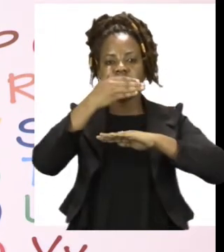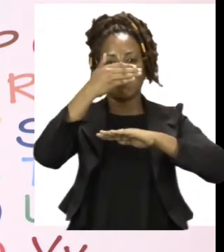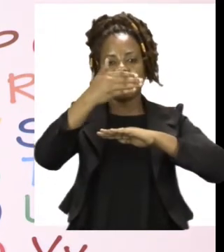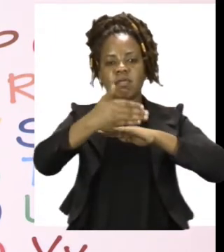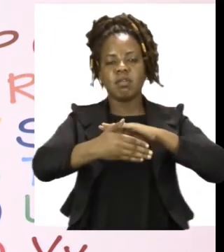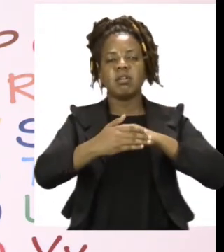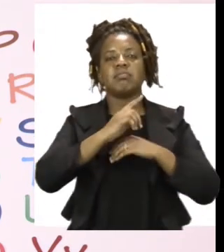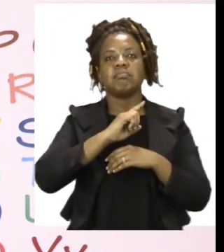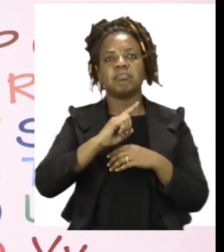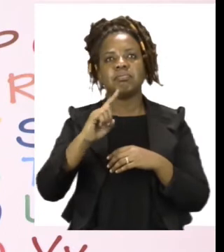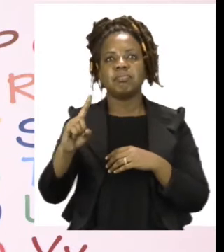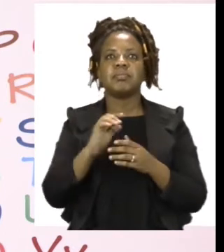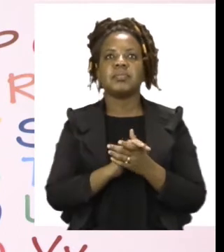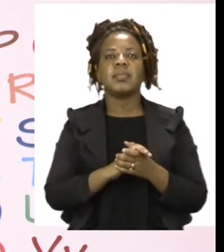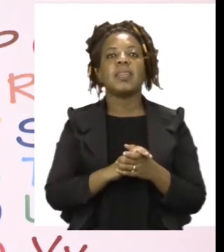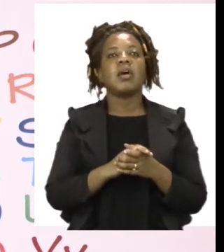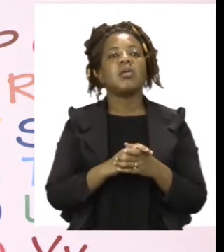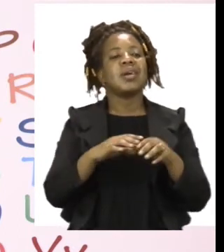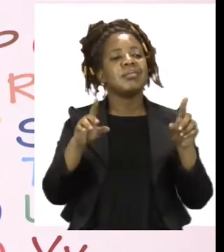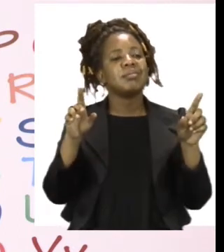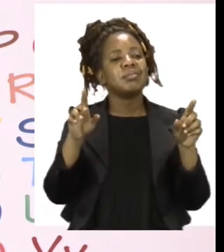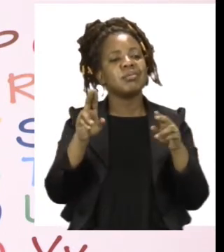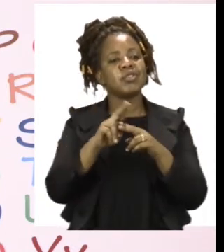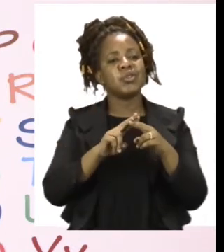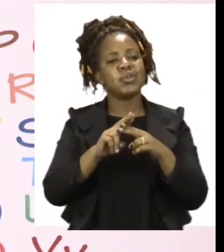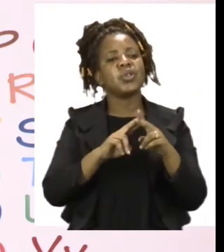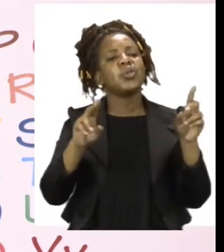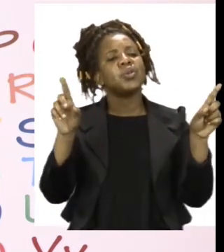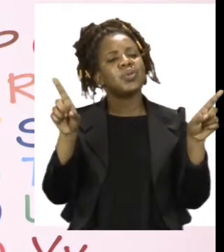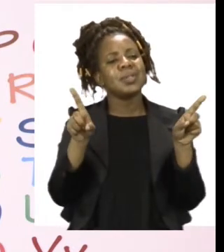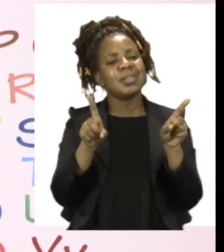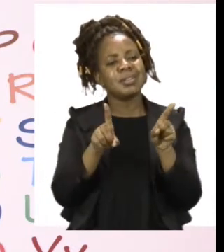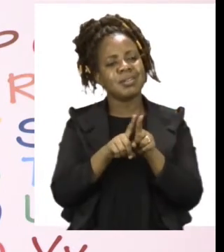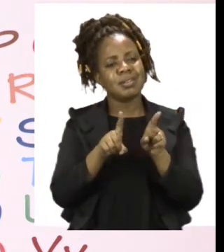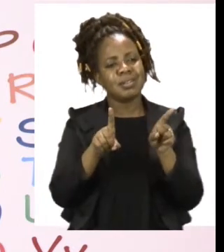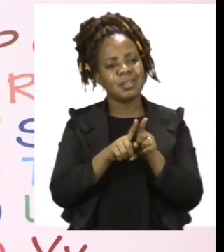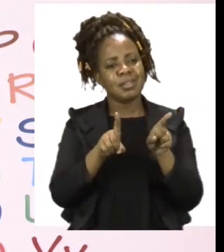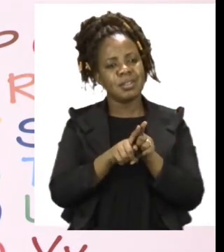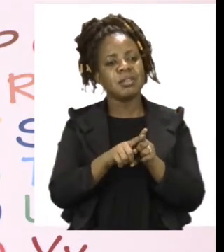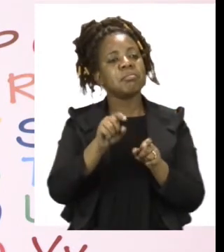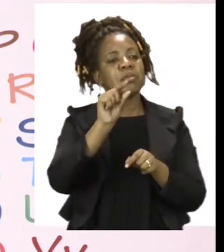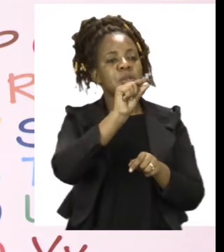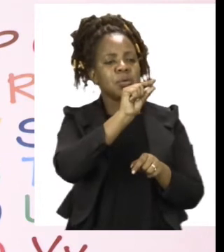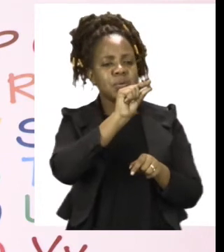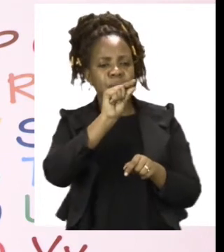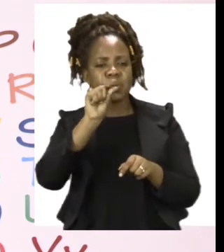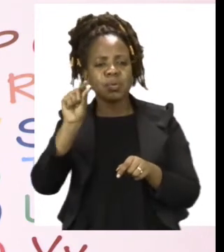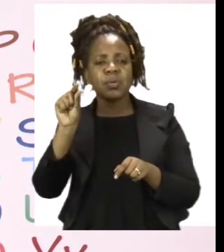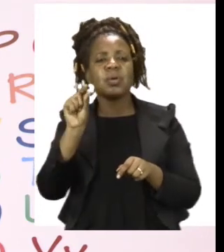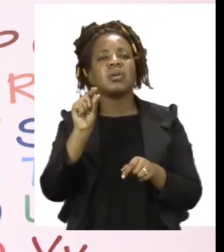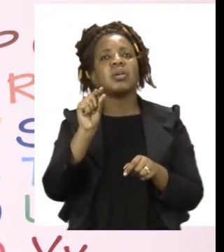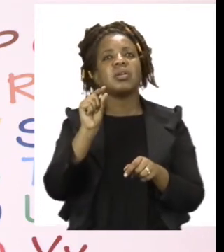same ones to try and fill in the missing word in the sentences. Let's take a look at our